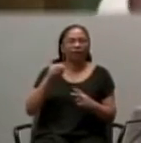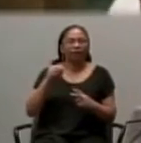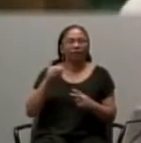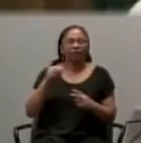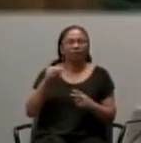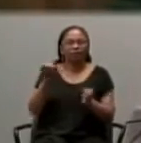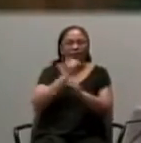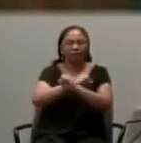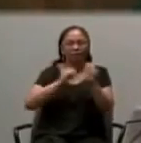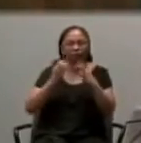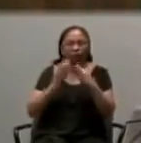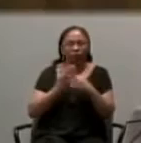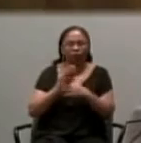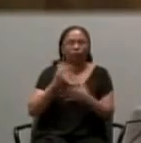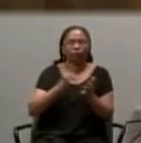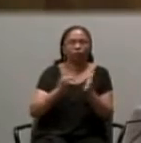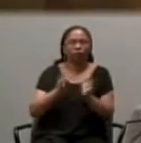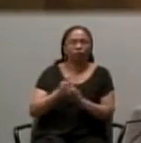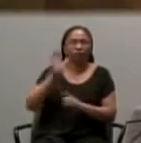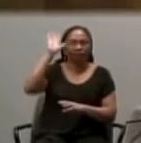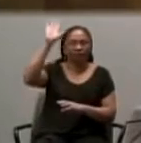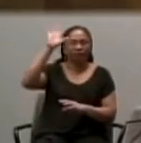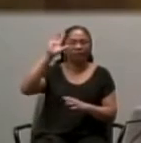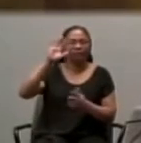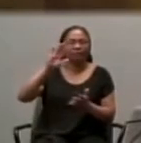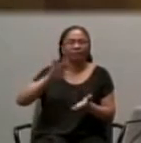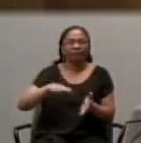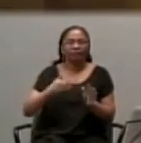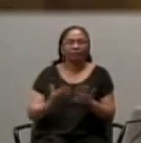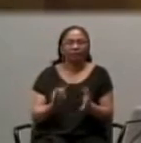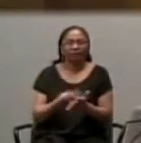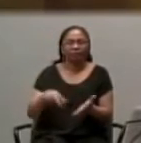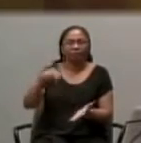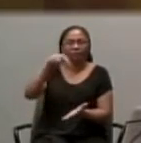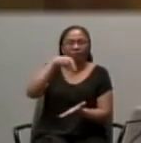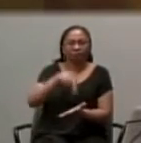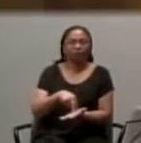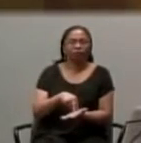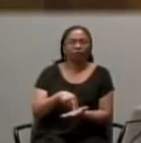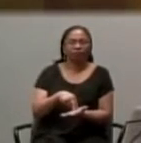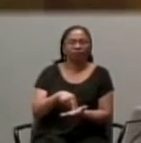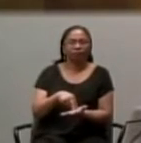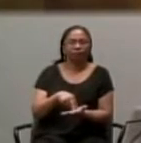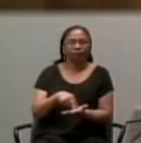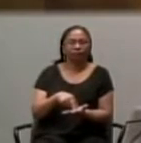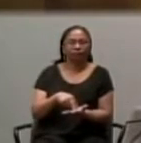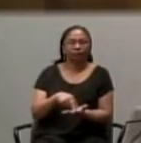resurrection of Christ. This Eucharist, as it were, is the fruit of the cross,